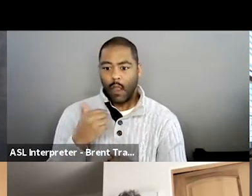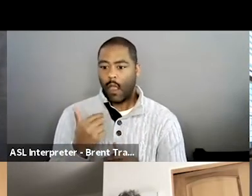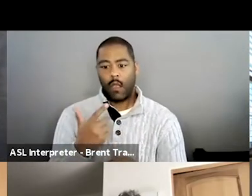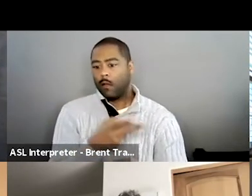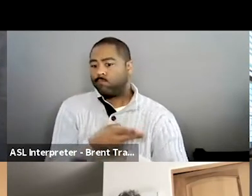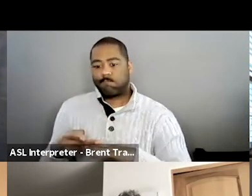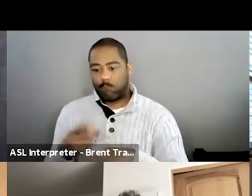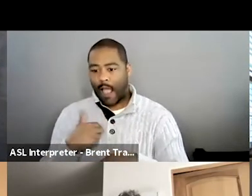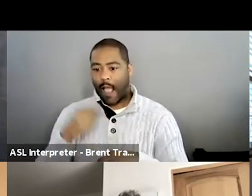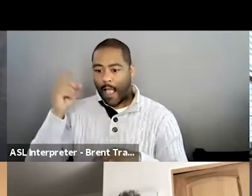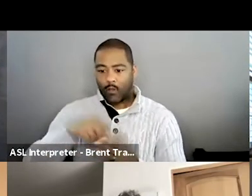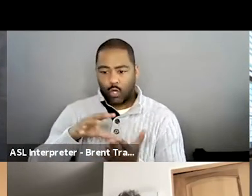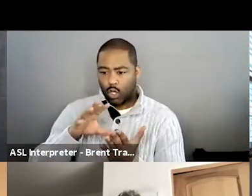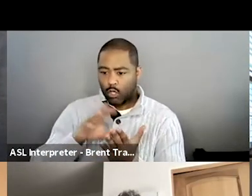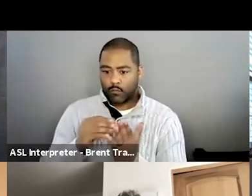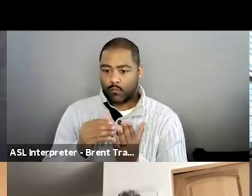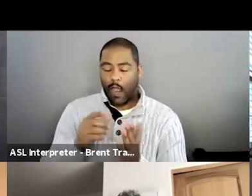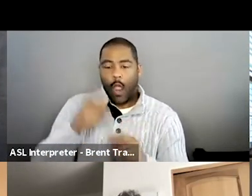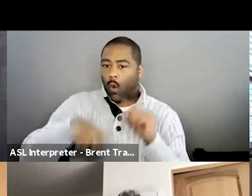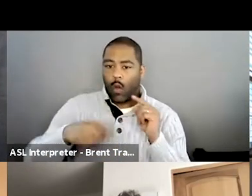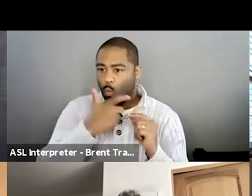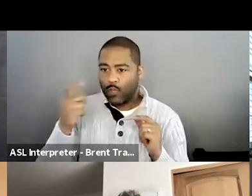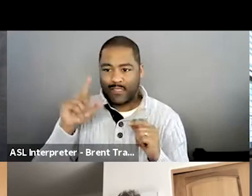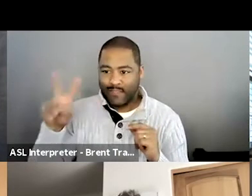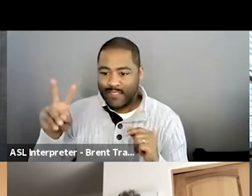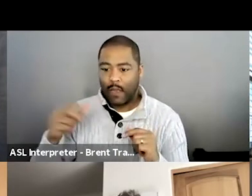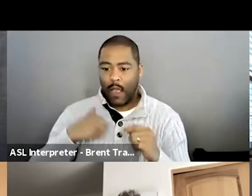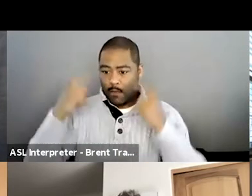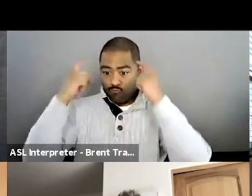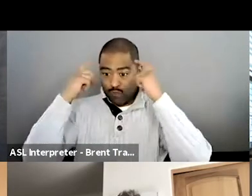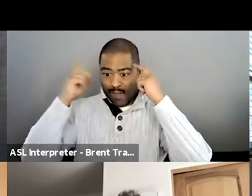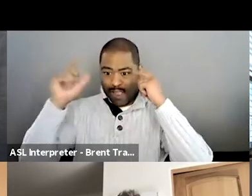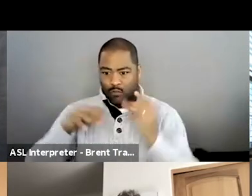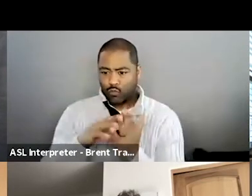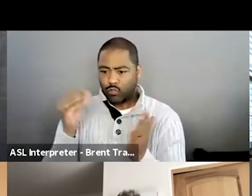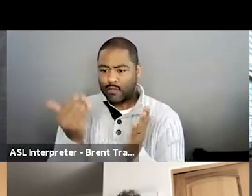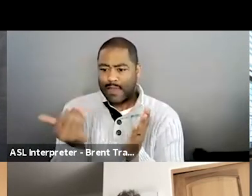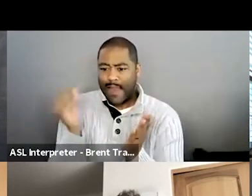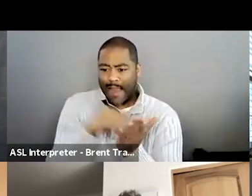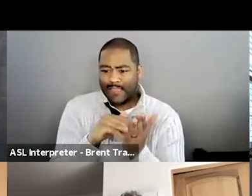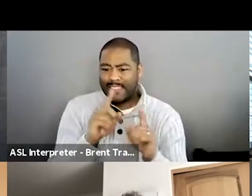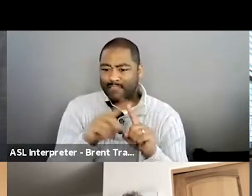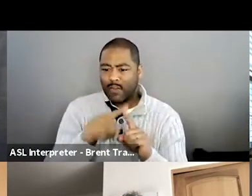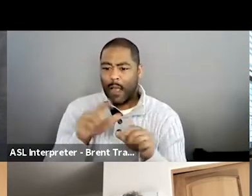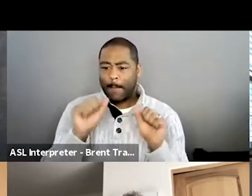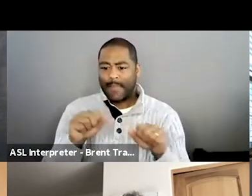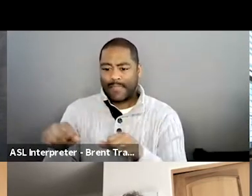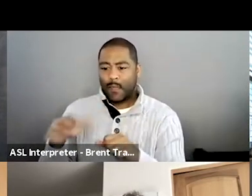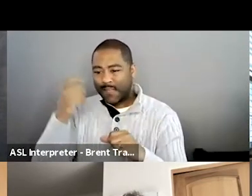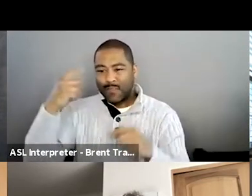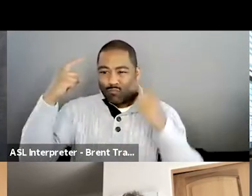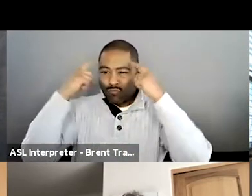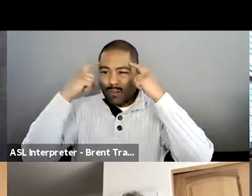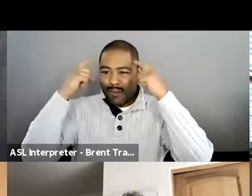of the, way that the brainwaves, um, the neurons would attach. If I did too much, I could essentially put myself in a worse